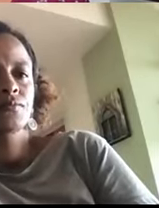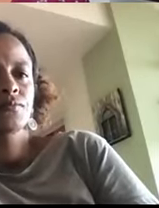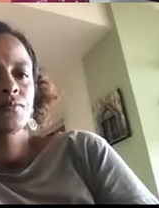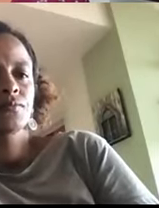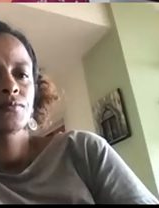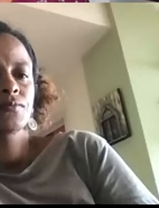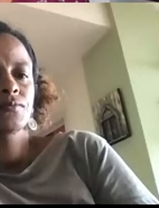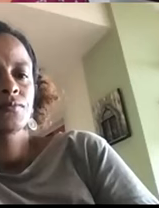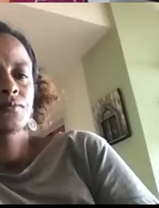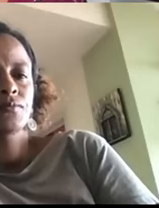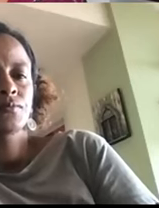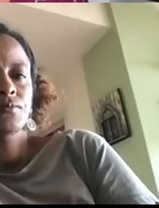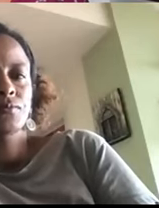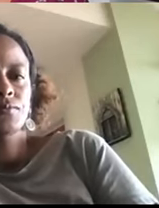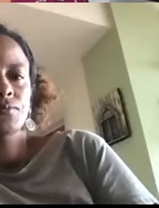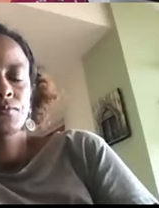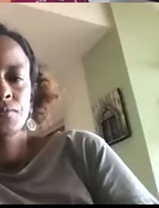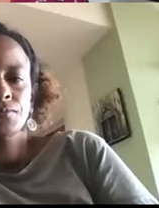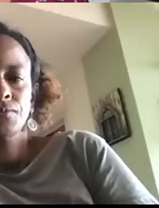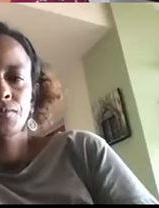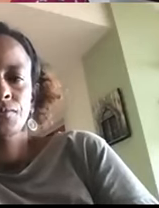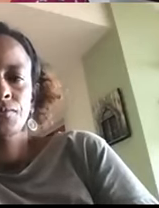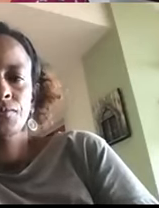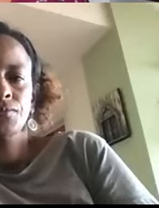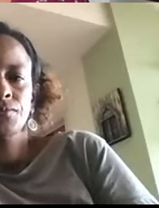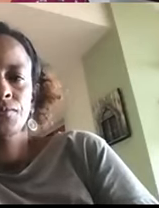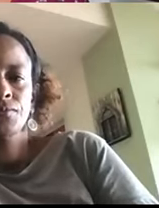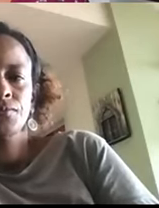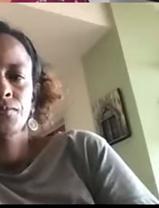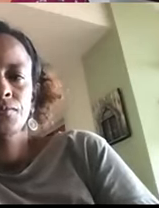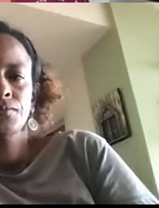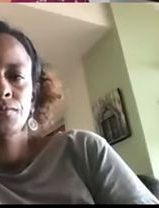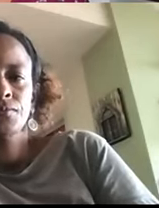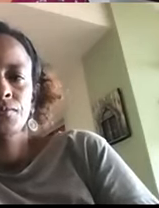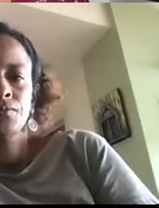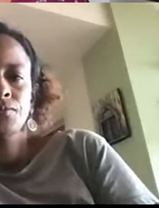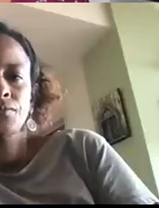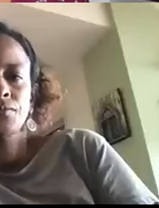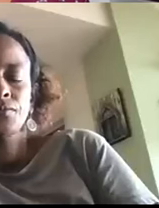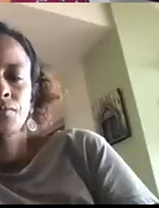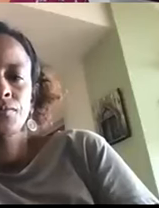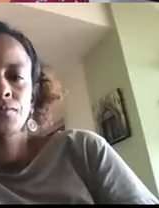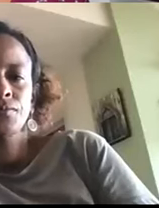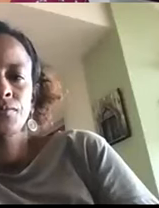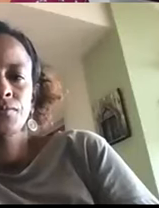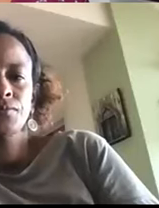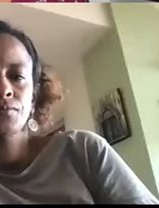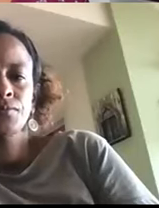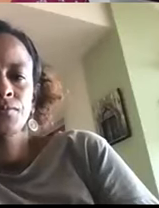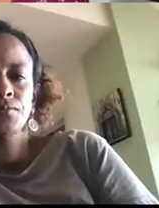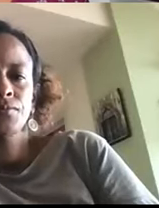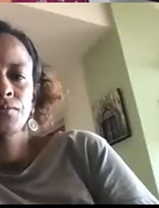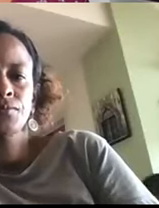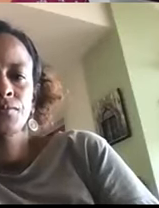into that. Because you know what, younger generation are coming to say enough is enough. So I think every